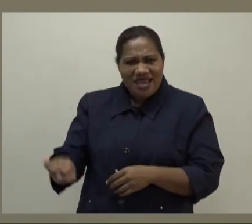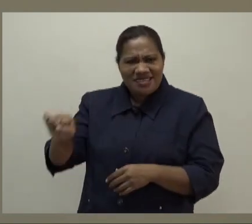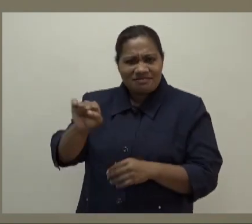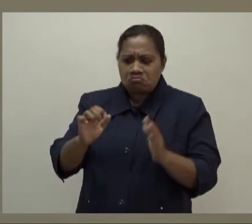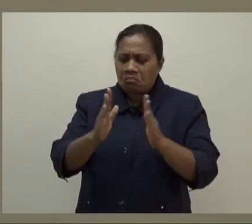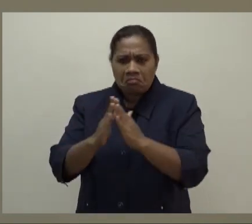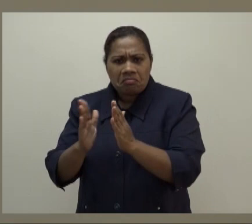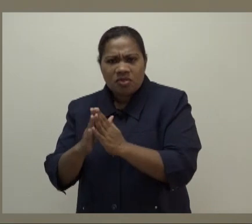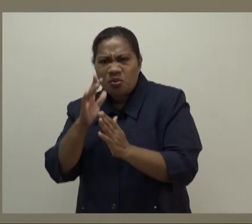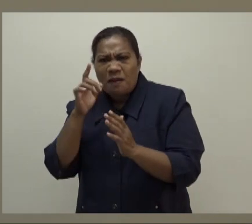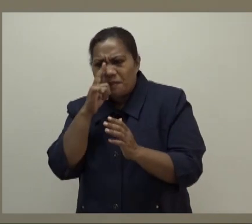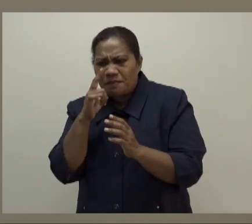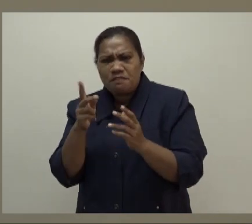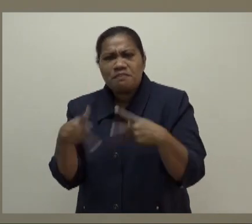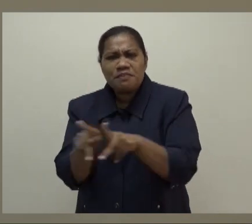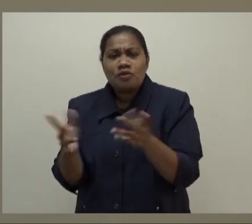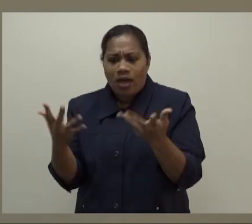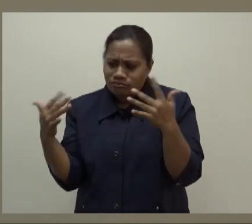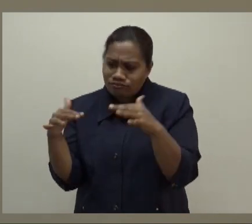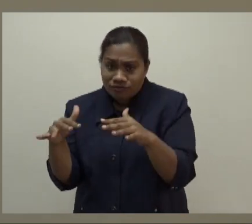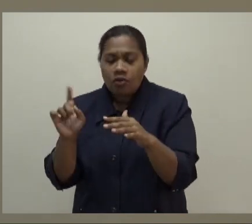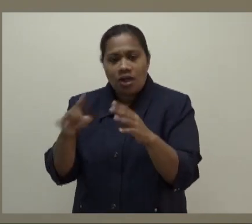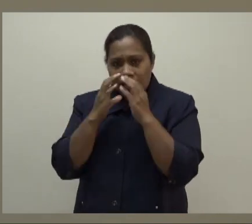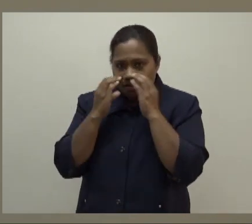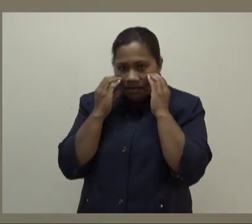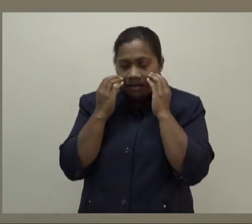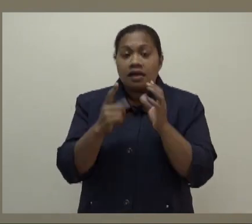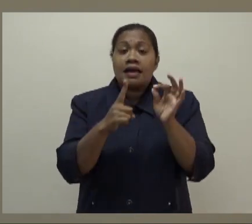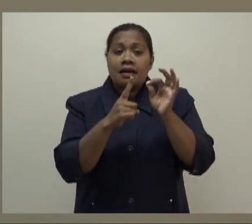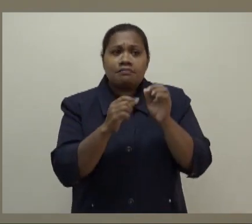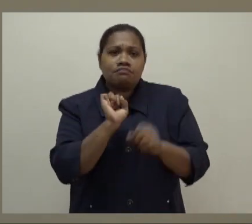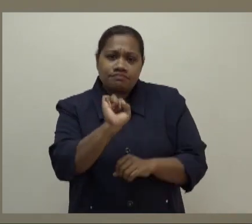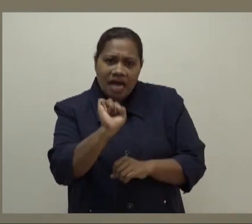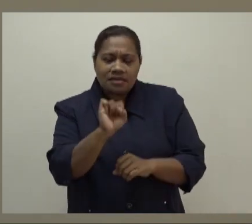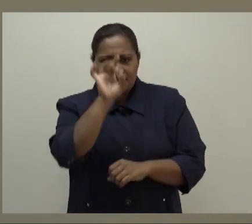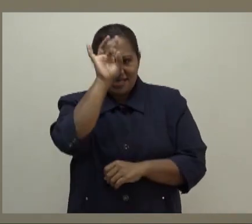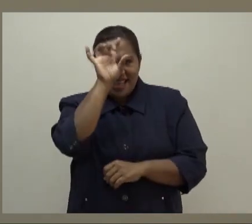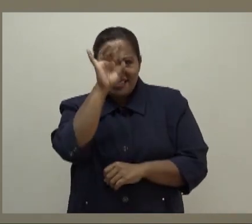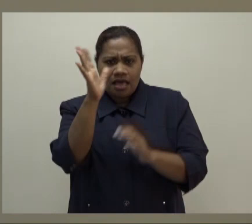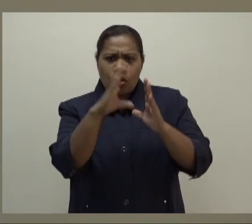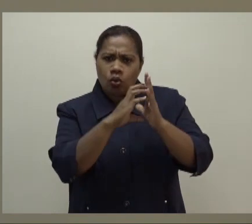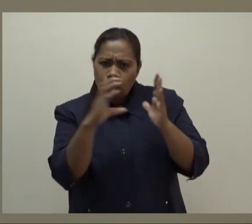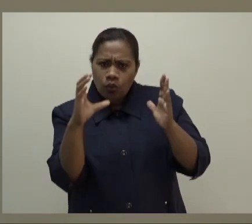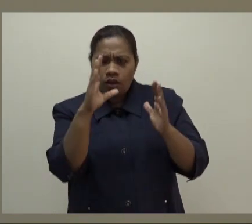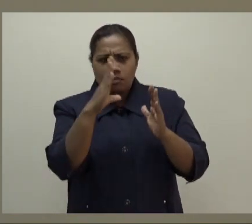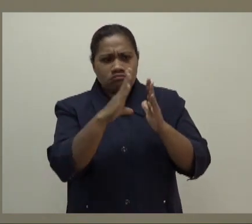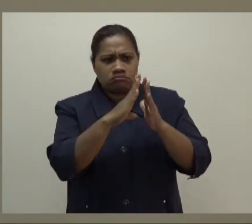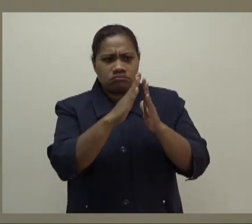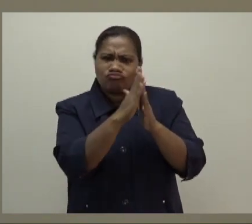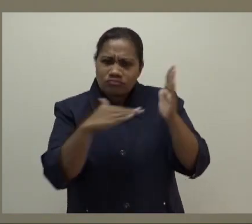public service vehicles. And the only change will be that we will move